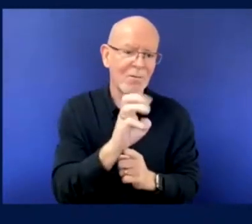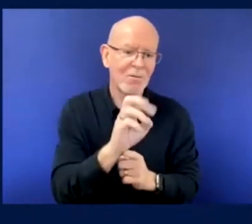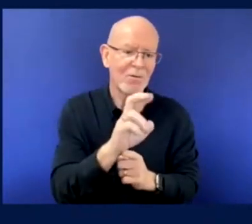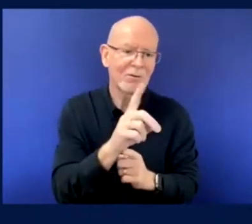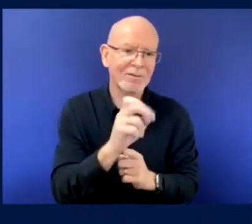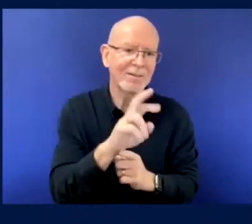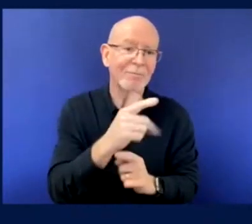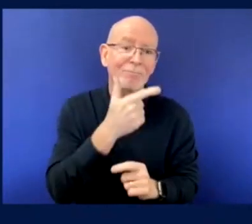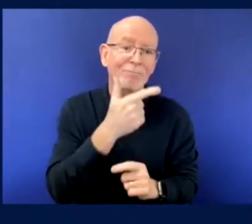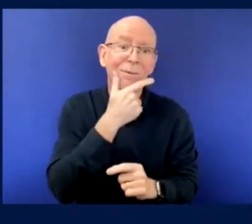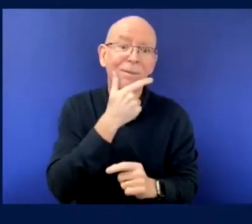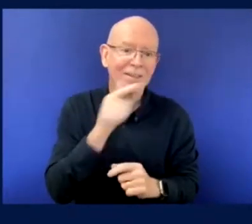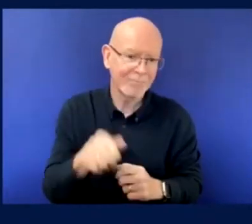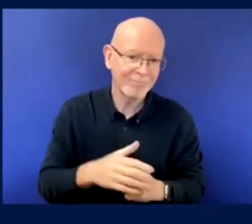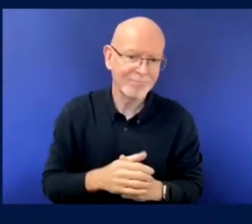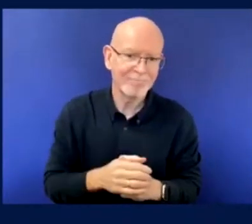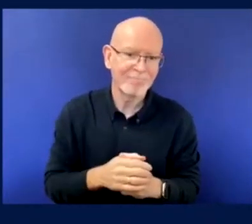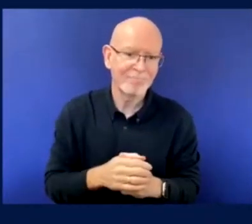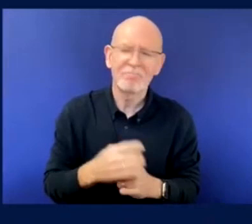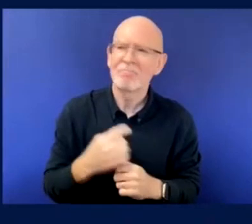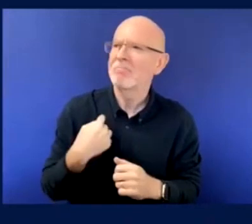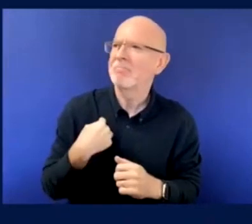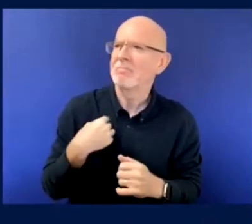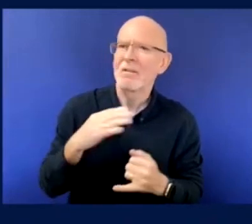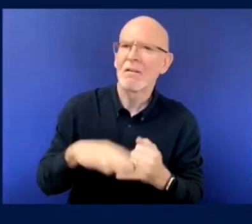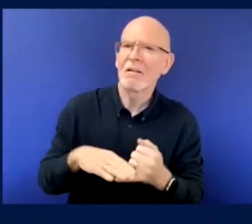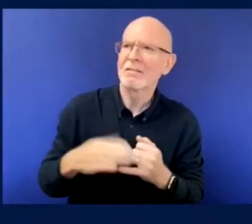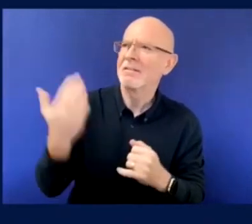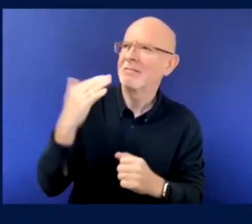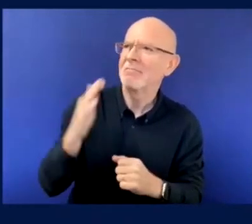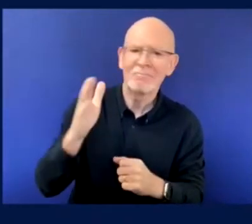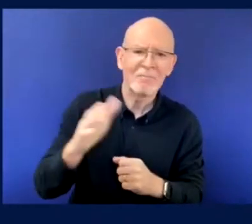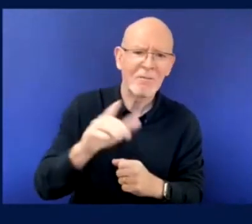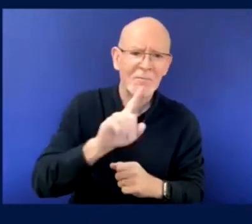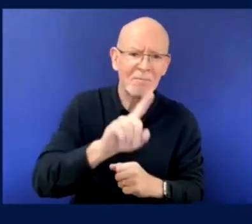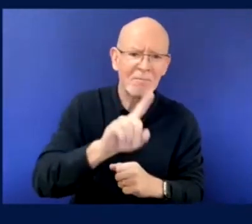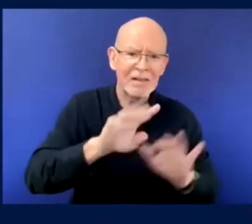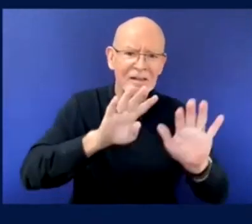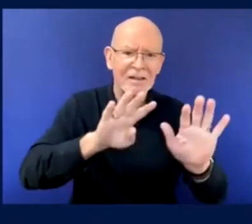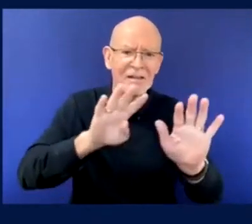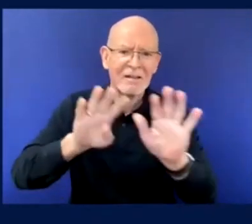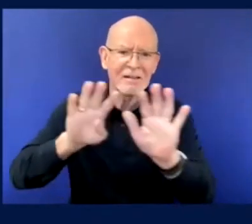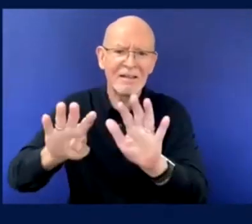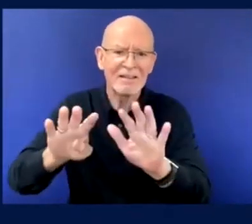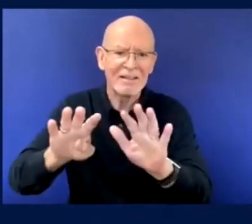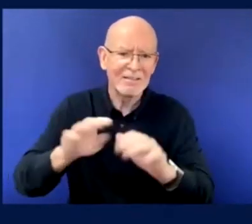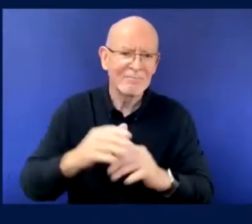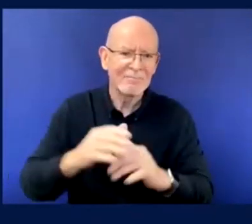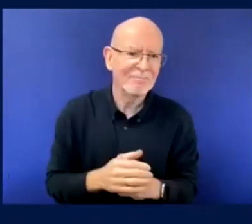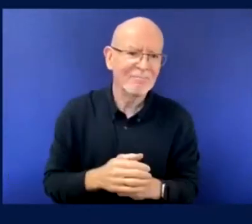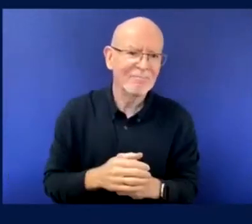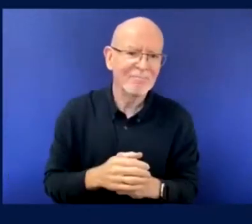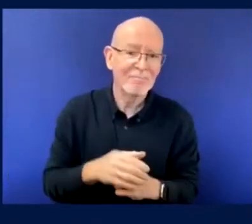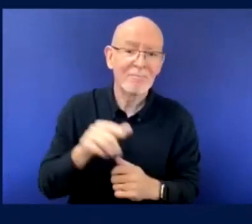You were there as well, mate. Well, it was, it's a one-off Ray and Parler hat-trick. It's little, little too, but I was there.